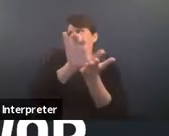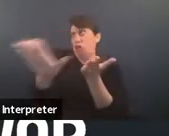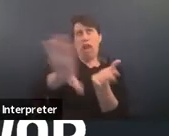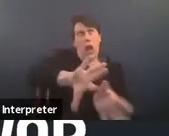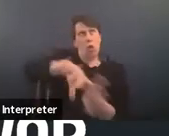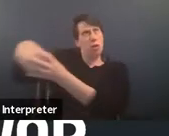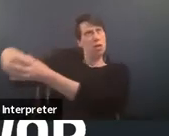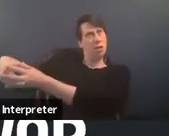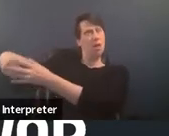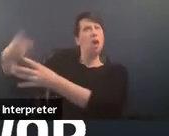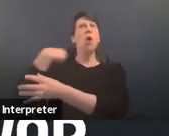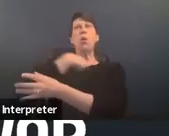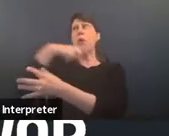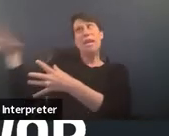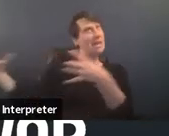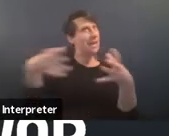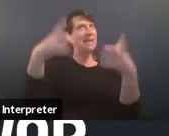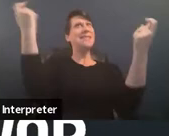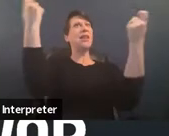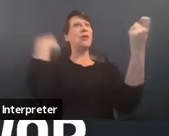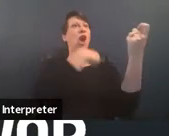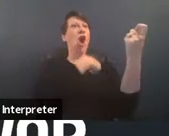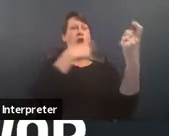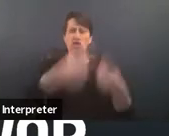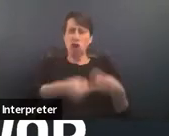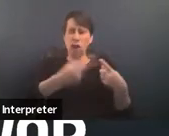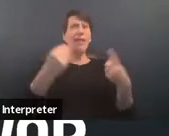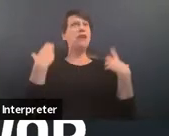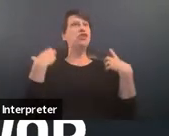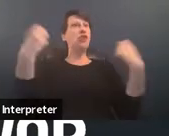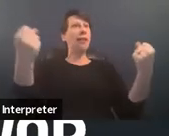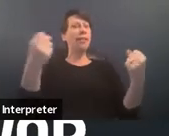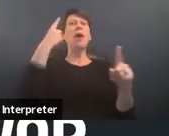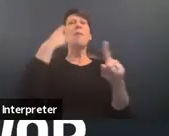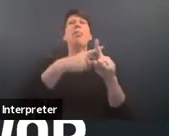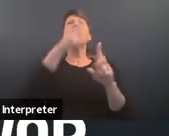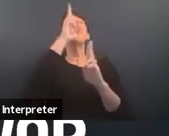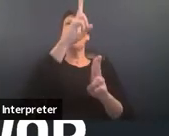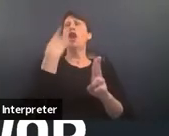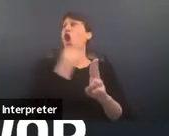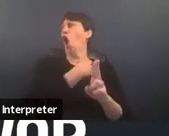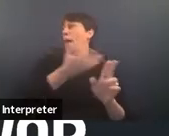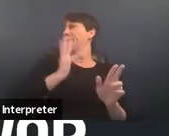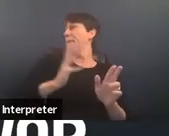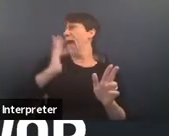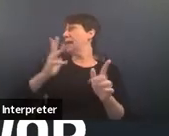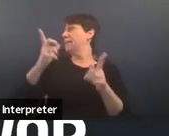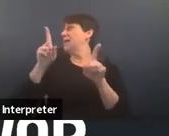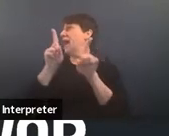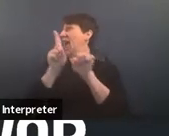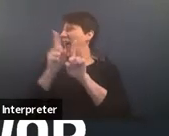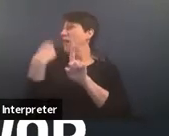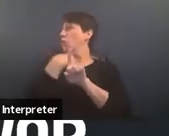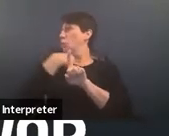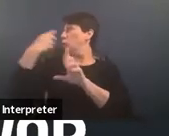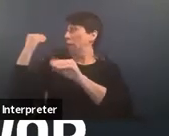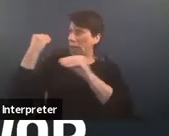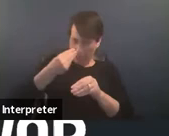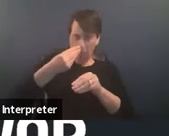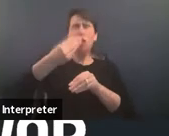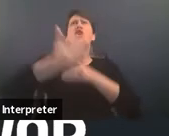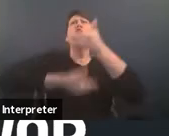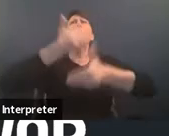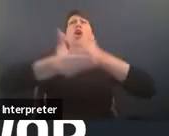celebrate our struggle and our strength and we also honor our past as we move boldly and unapologetically into